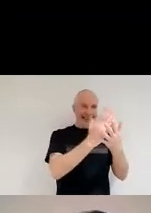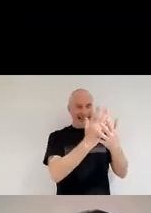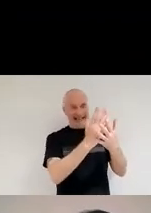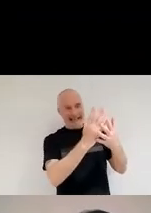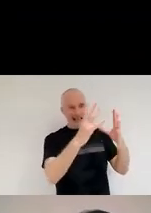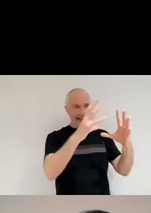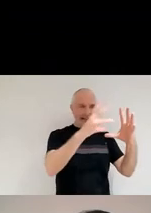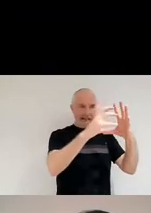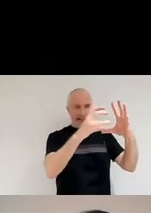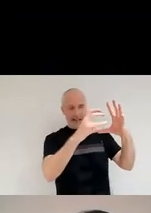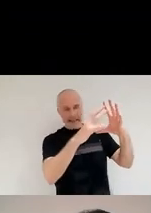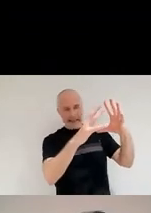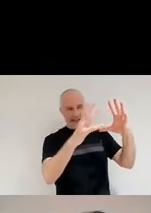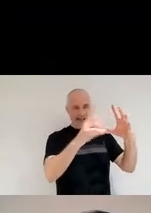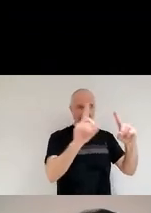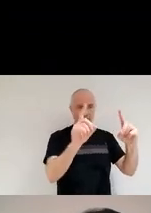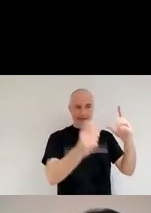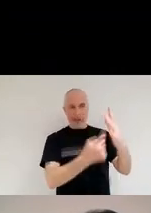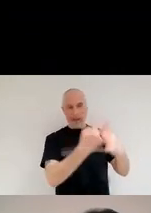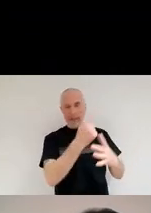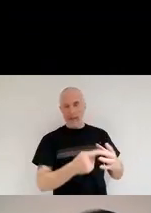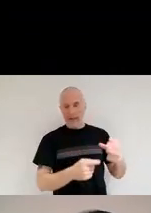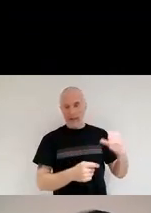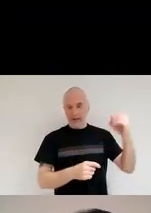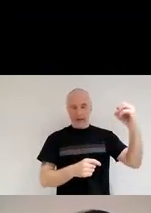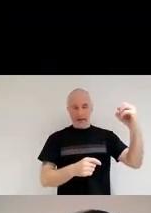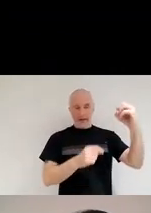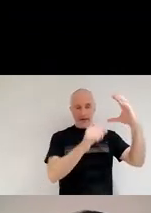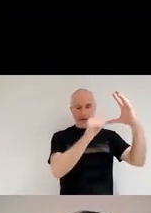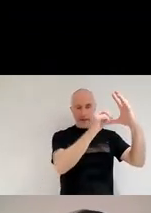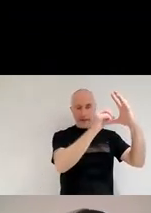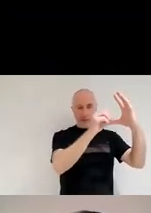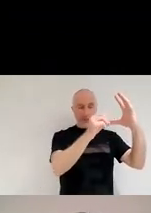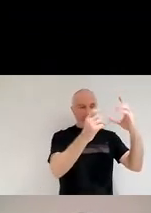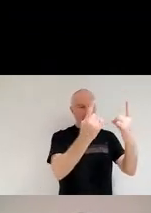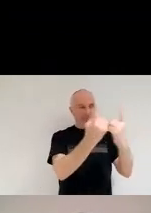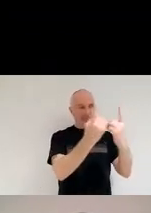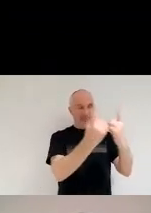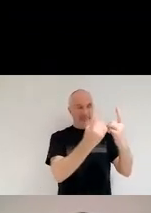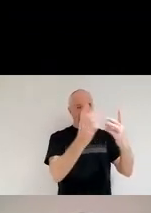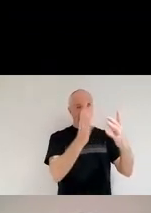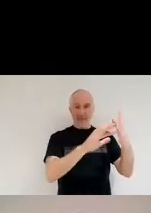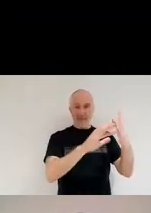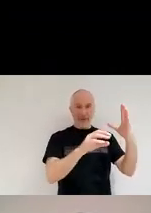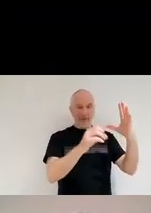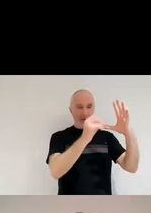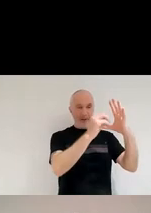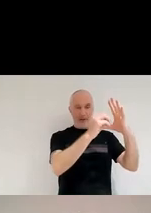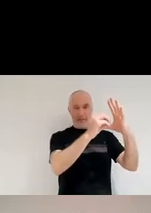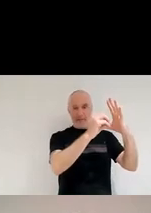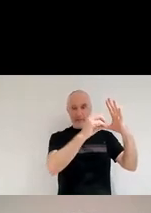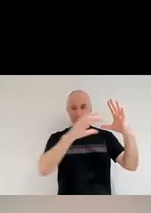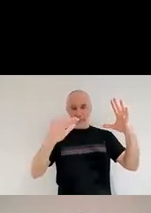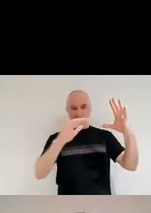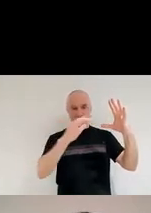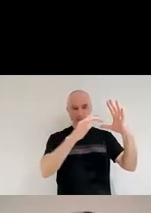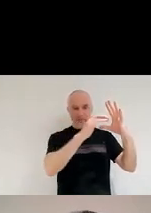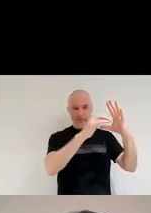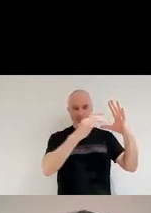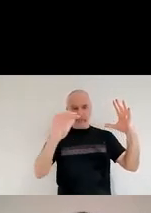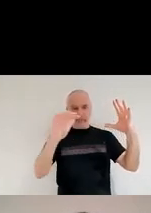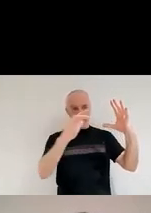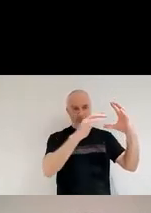the star starts sending pulses of material from the, from the, the core to the outer layers.